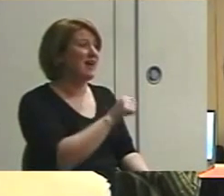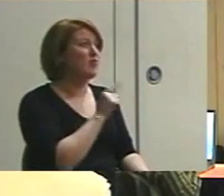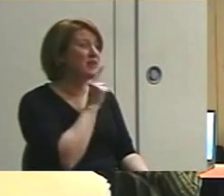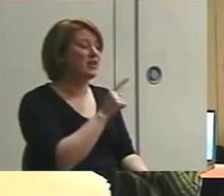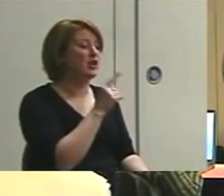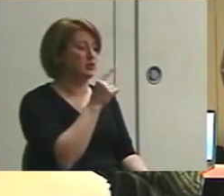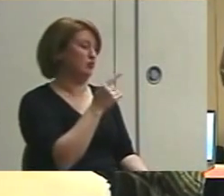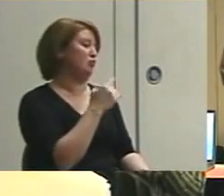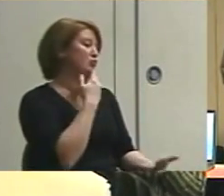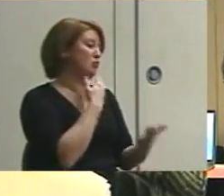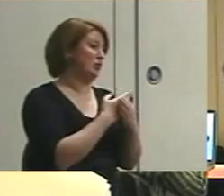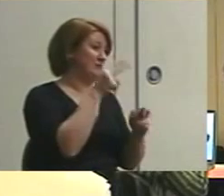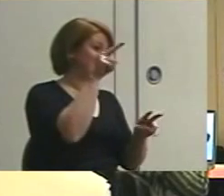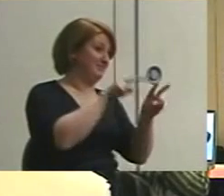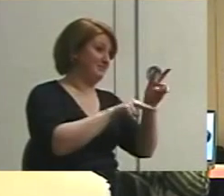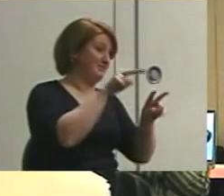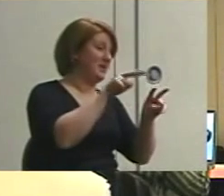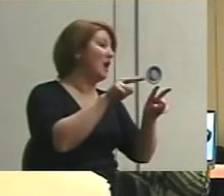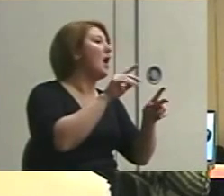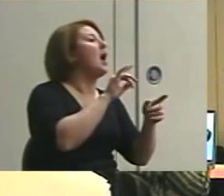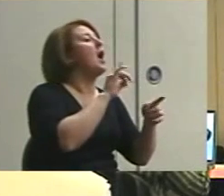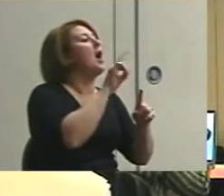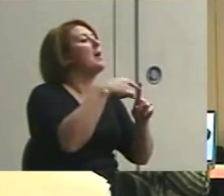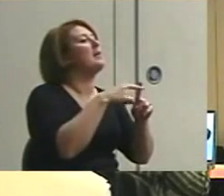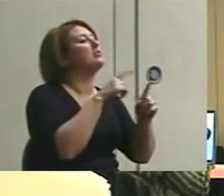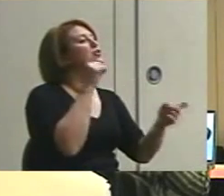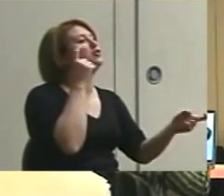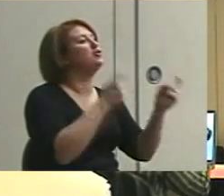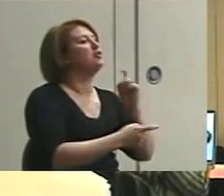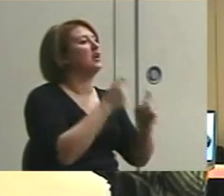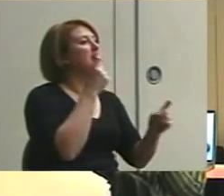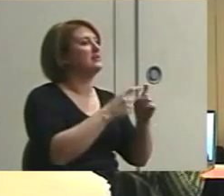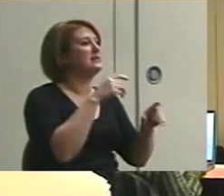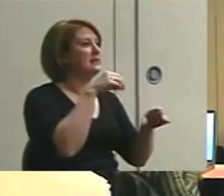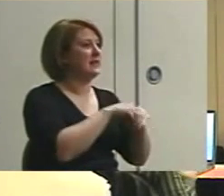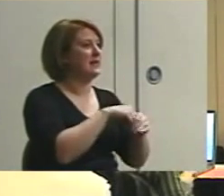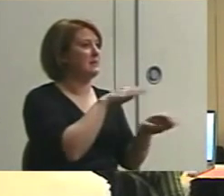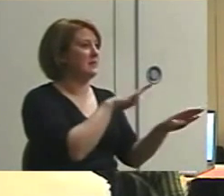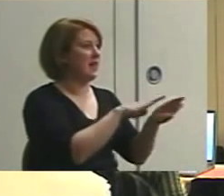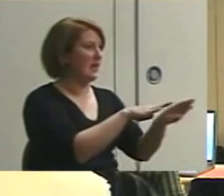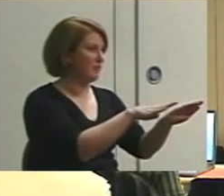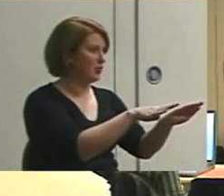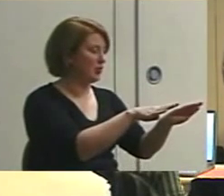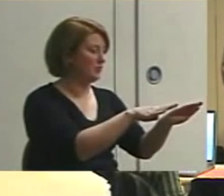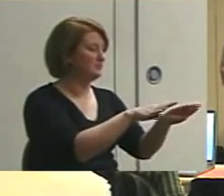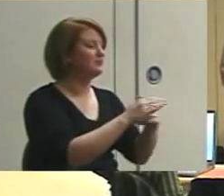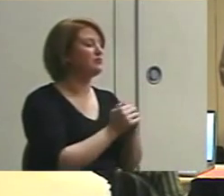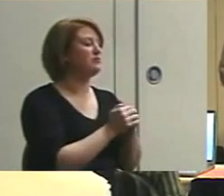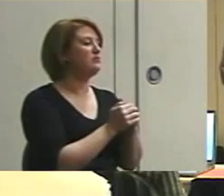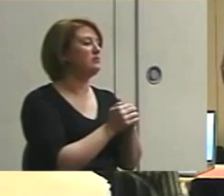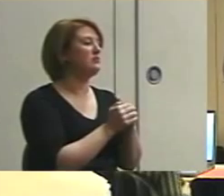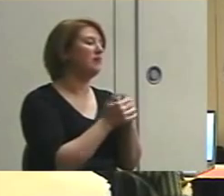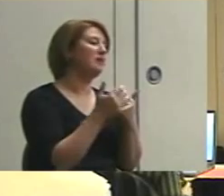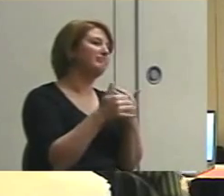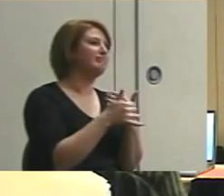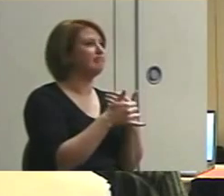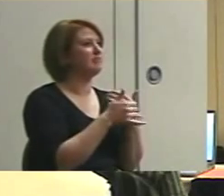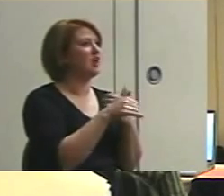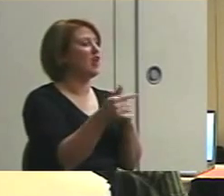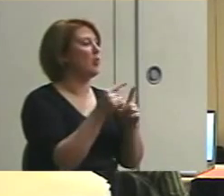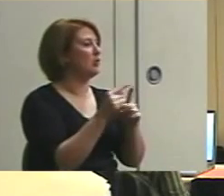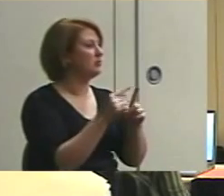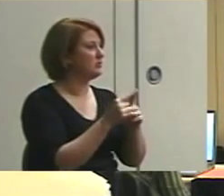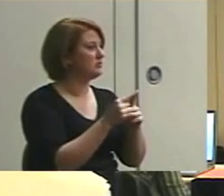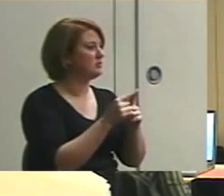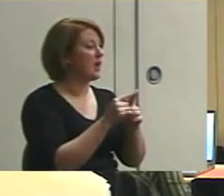judges about changes in behavior over short periods of time. In other words, a behavior that